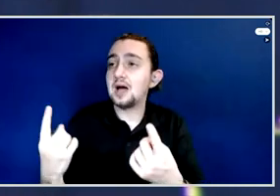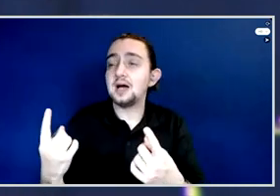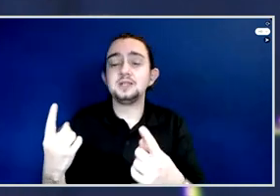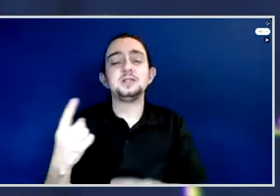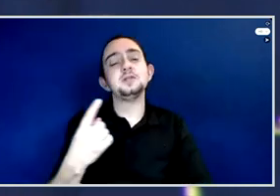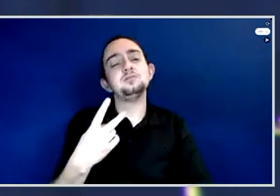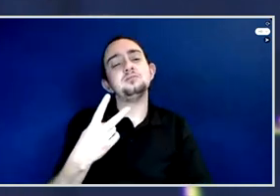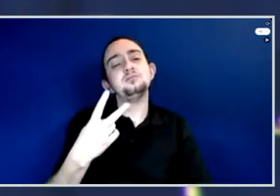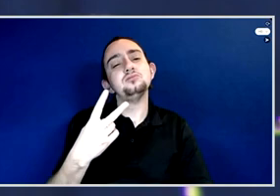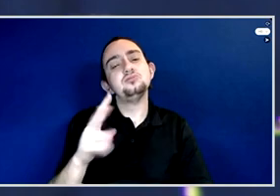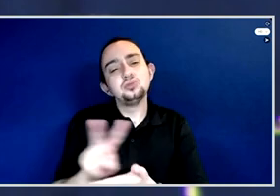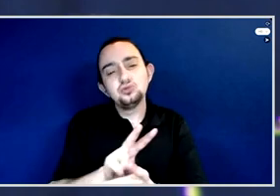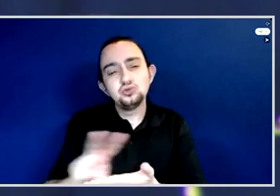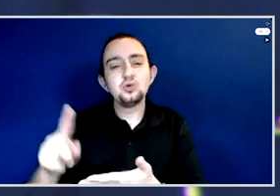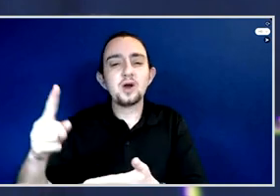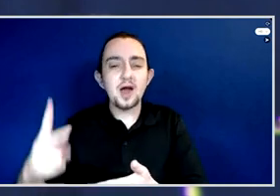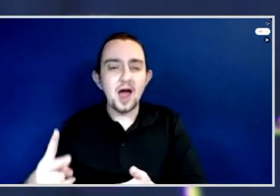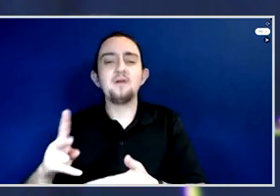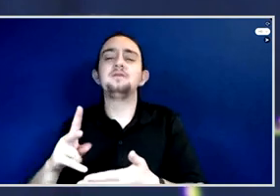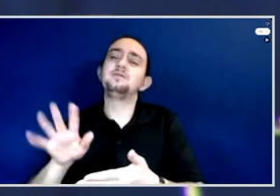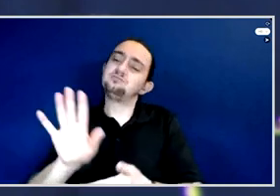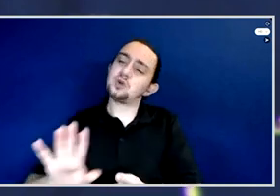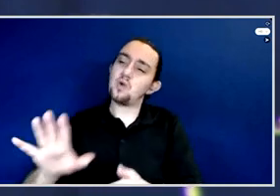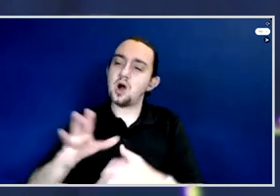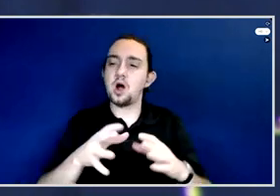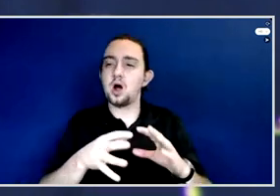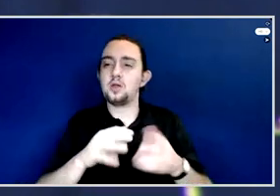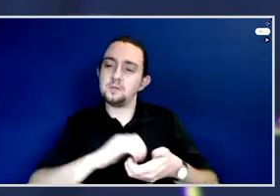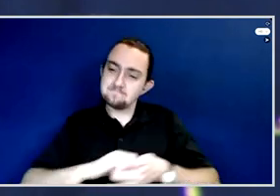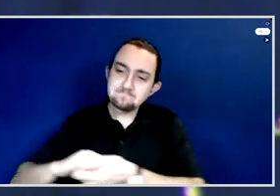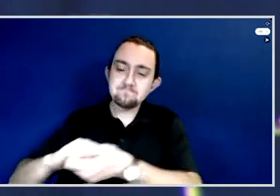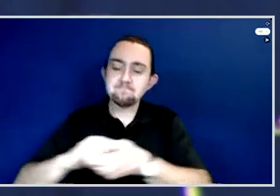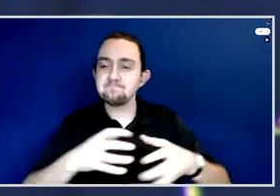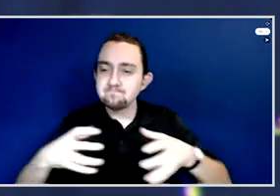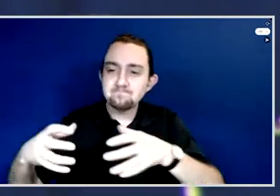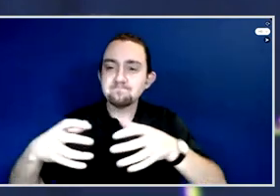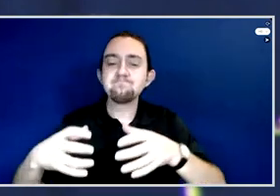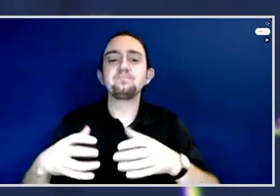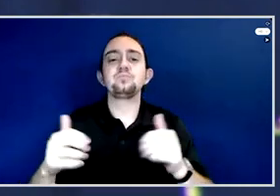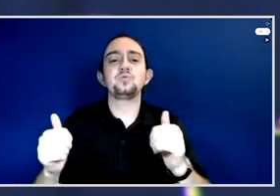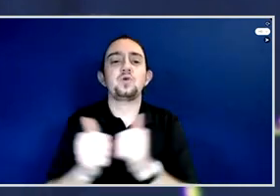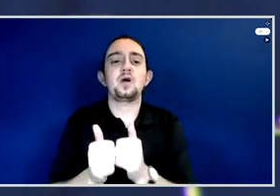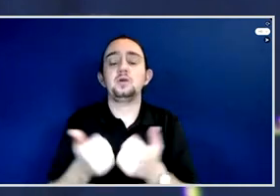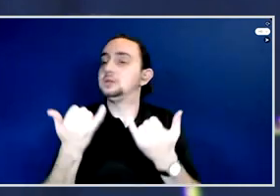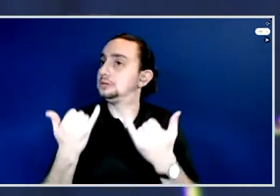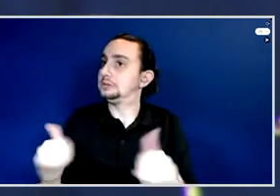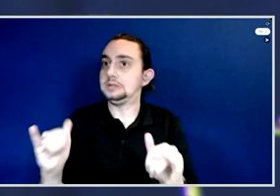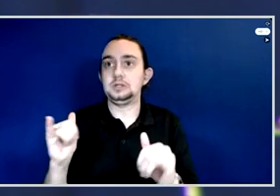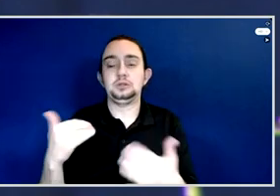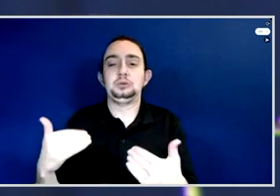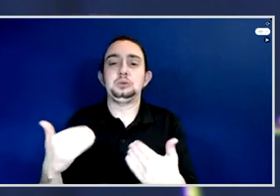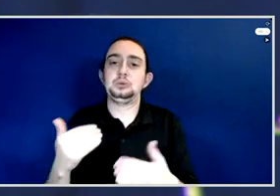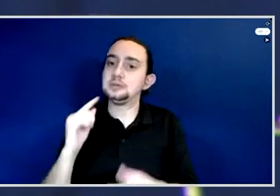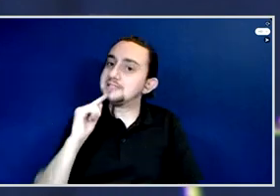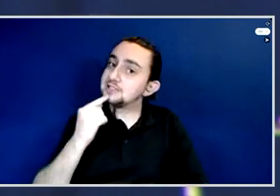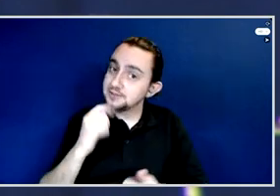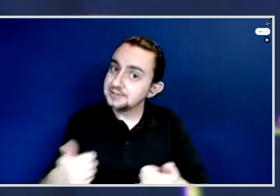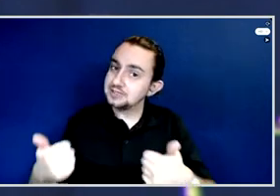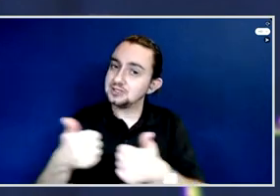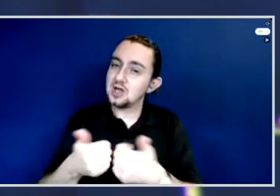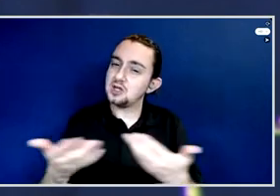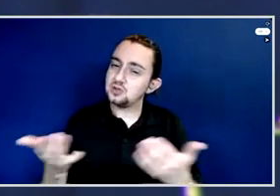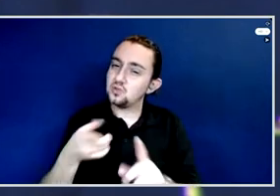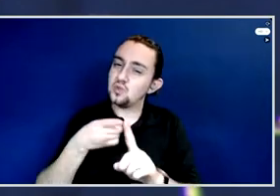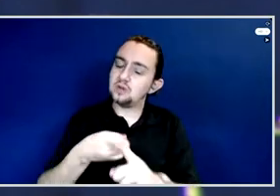weeks that we have been together. I think we still remain with a major challenge in terms of addressing corruption.